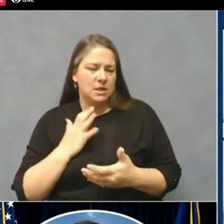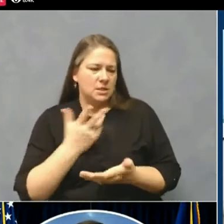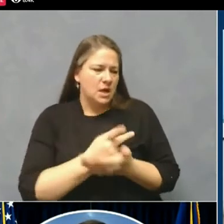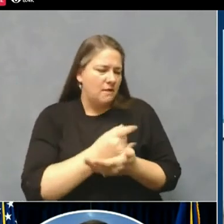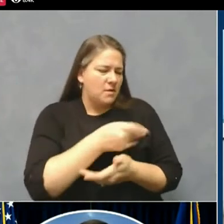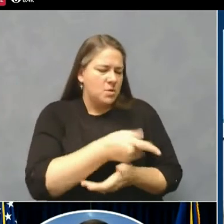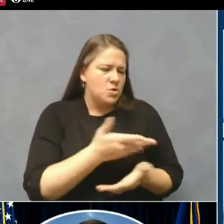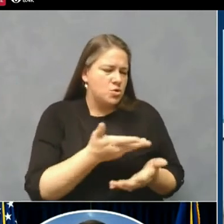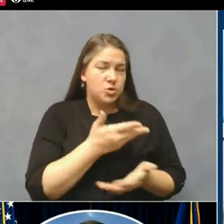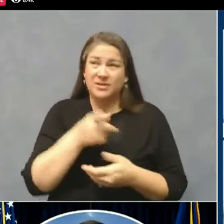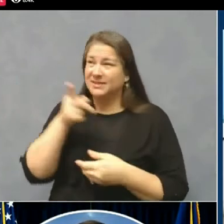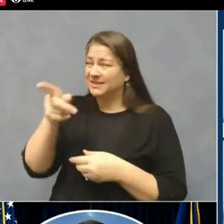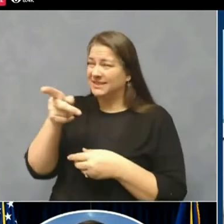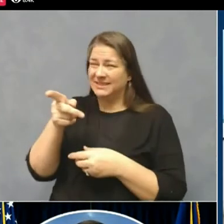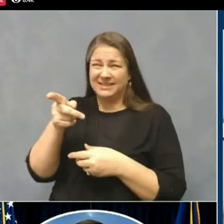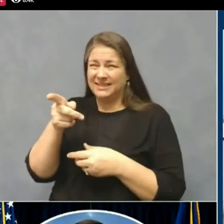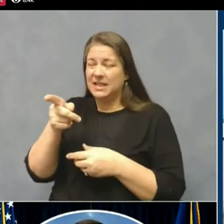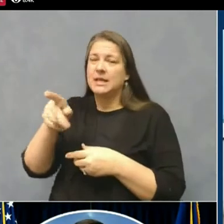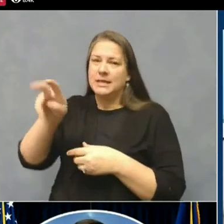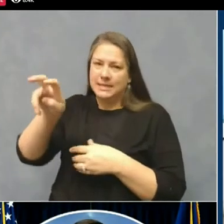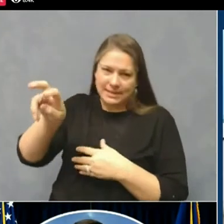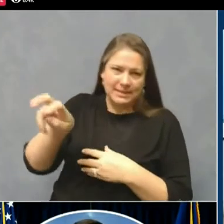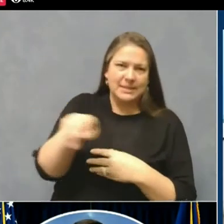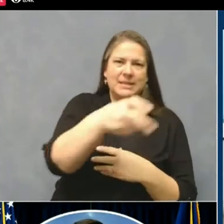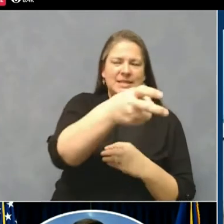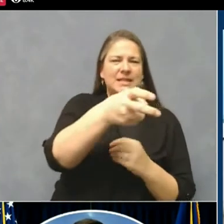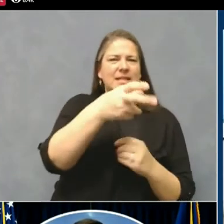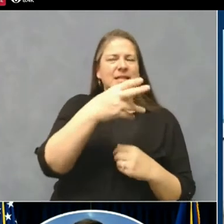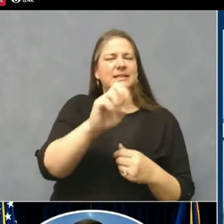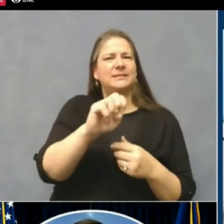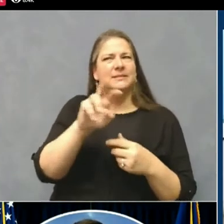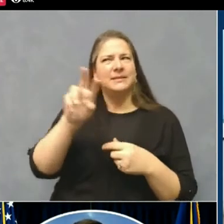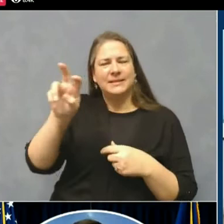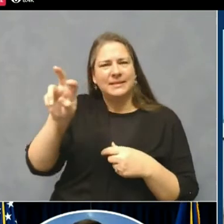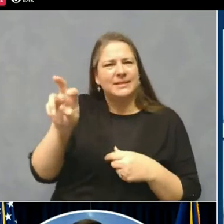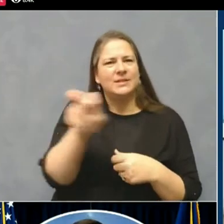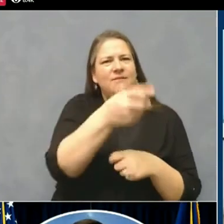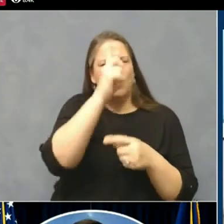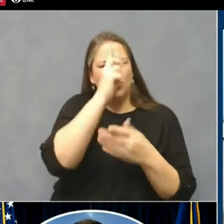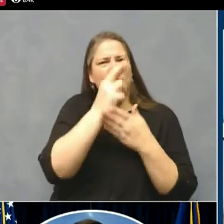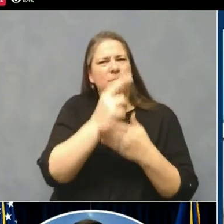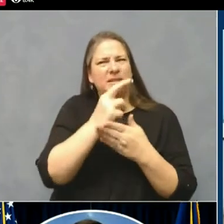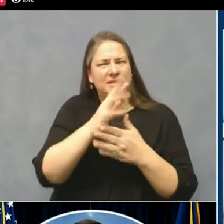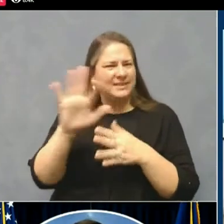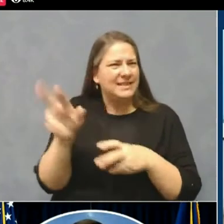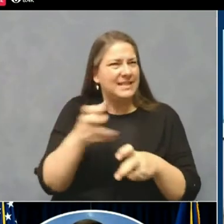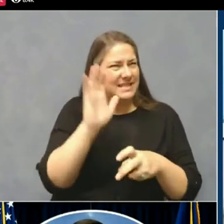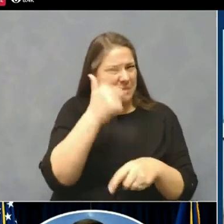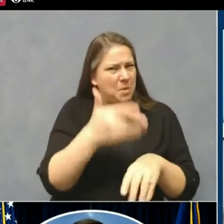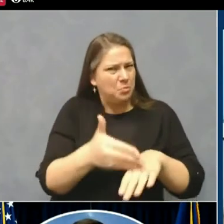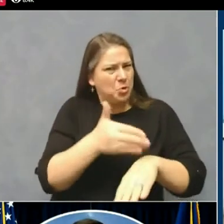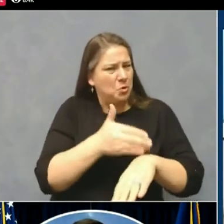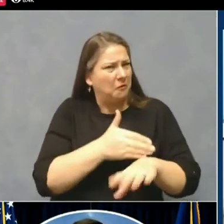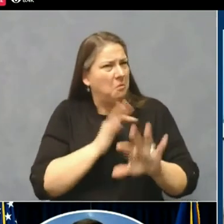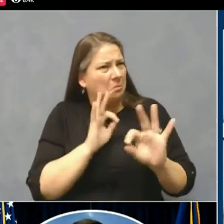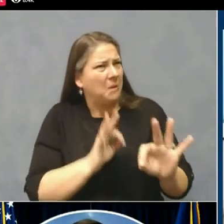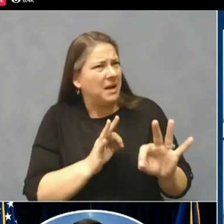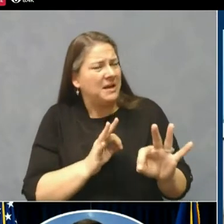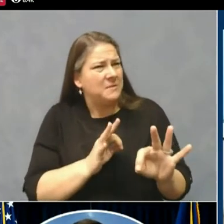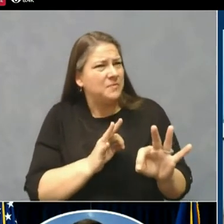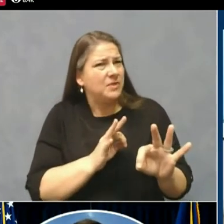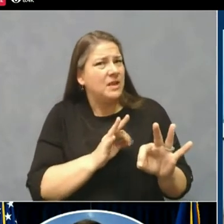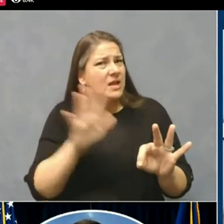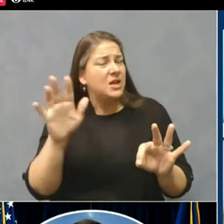to Kindred for rehabilitation, and it seemed like he was moving in the right direction. One day, Reuben received a text from his brother